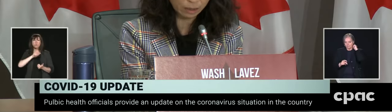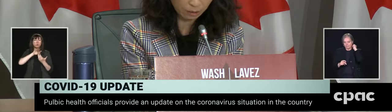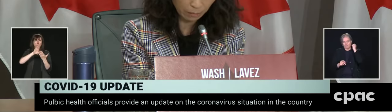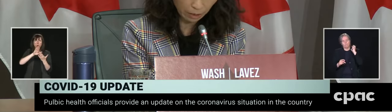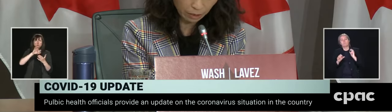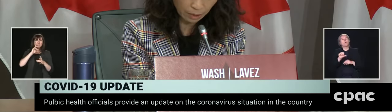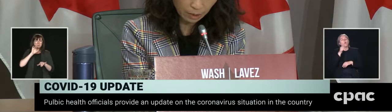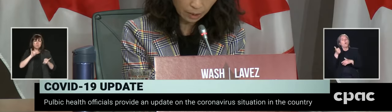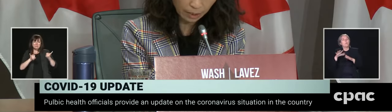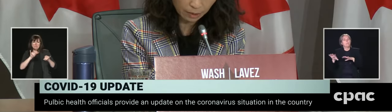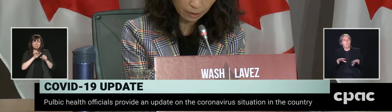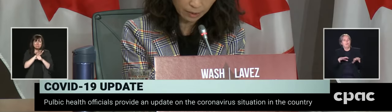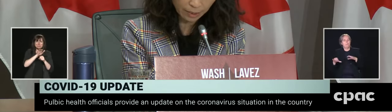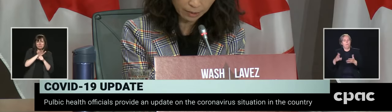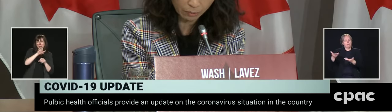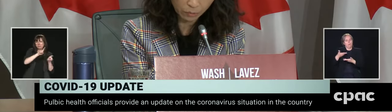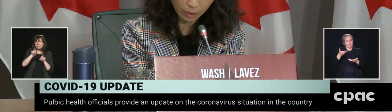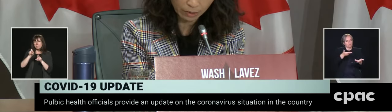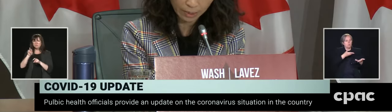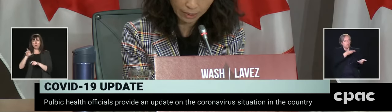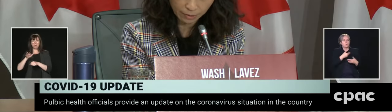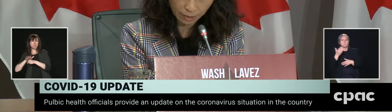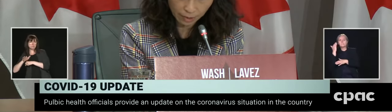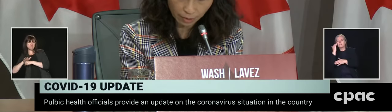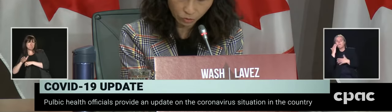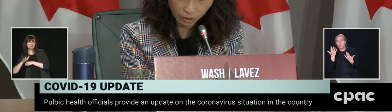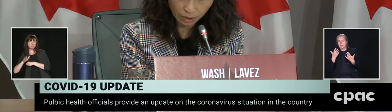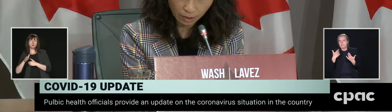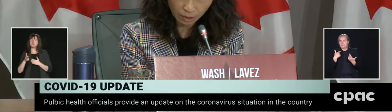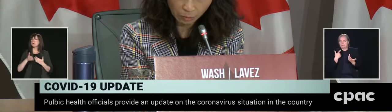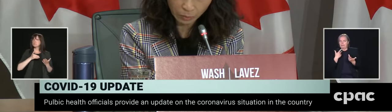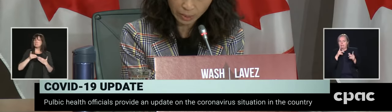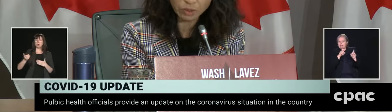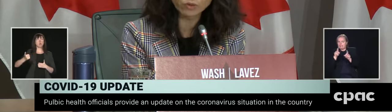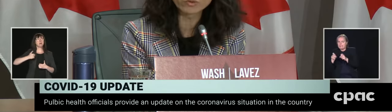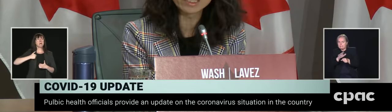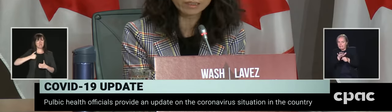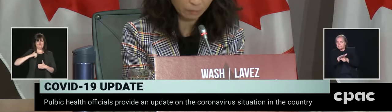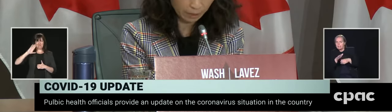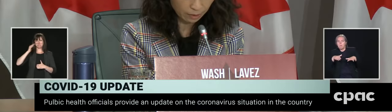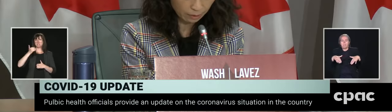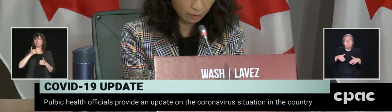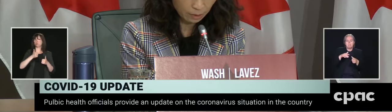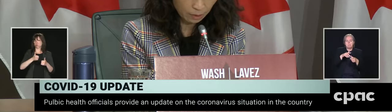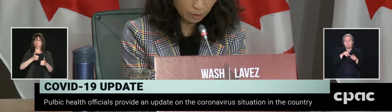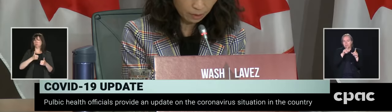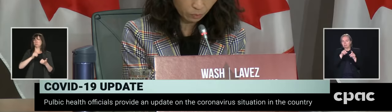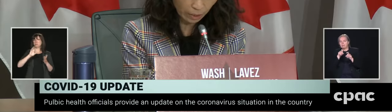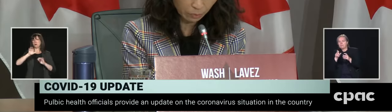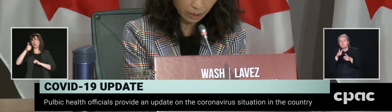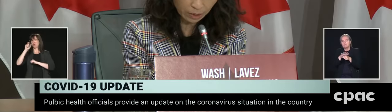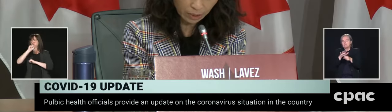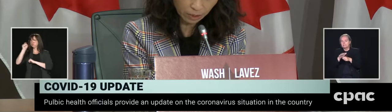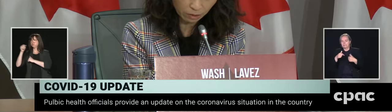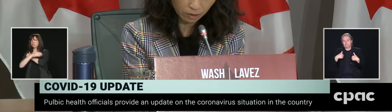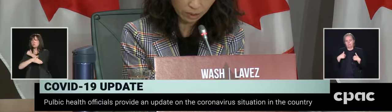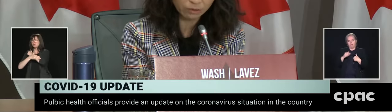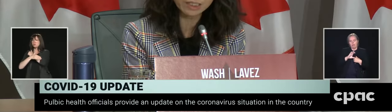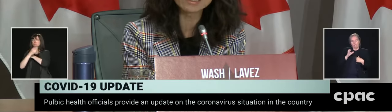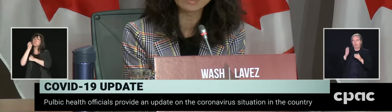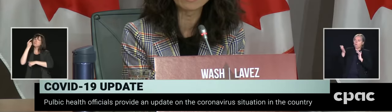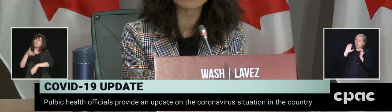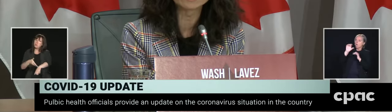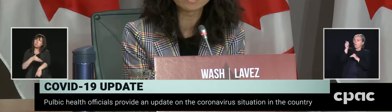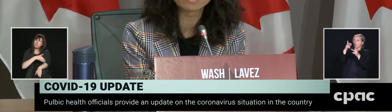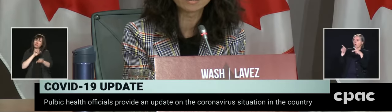Regardless of the method, Canada stacks up well against other countries, but we can always do better. This is why we continue to